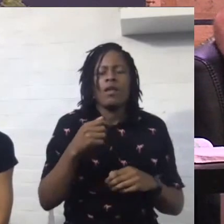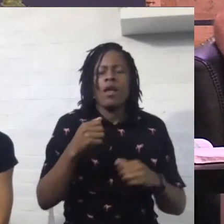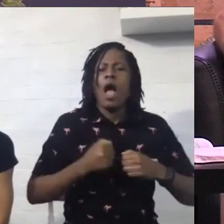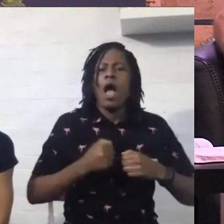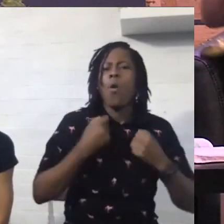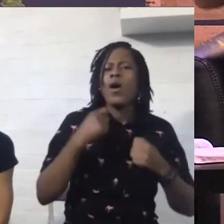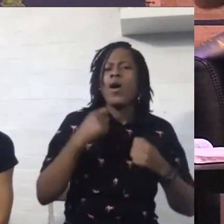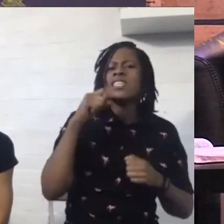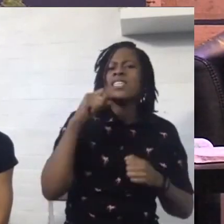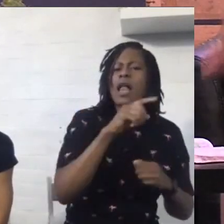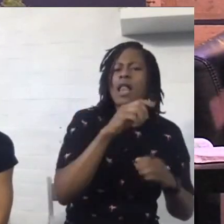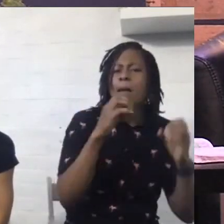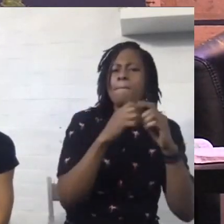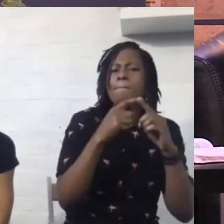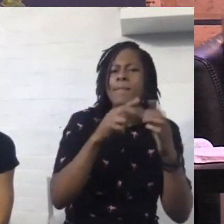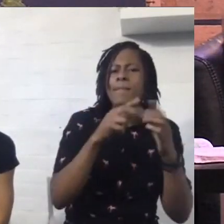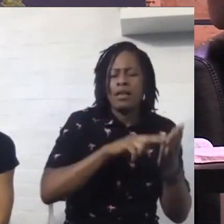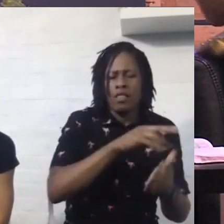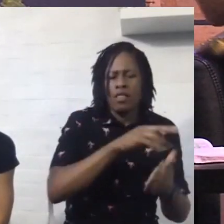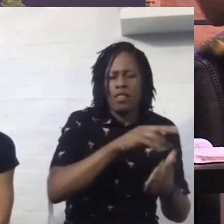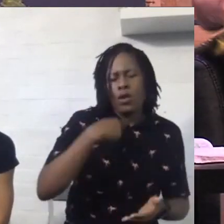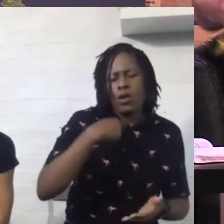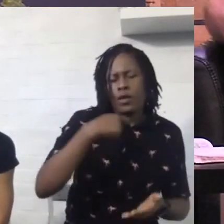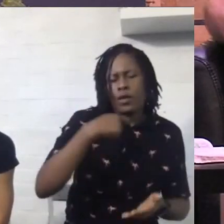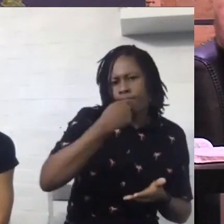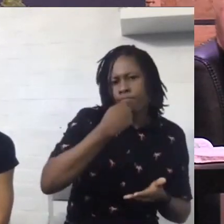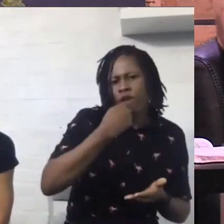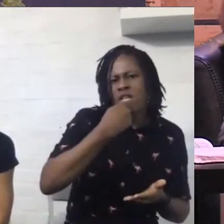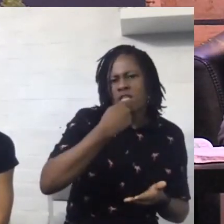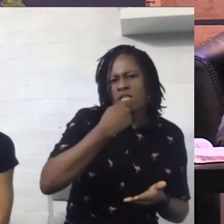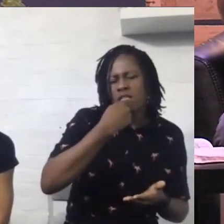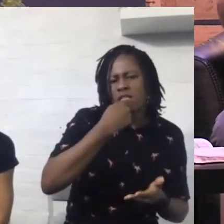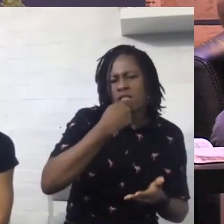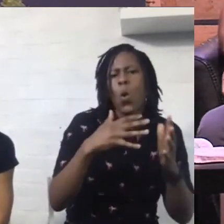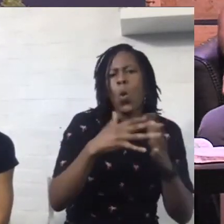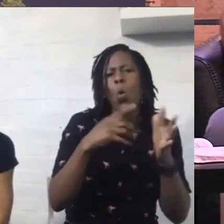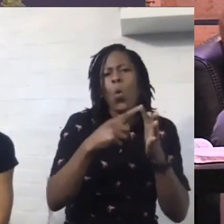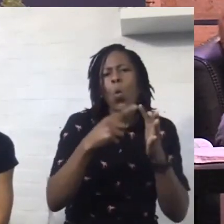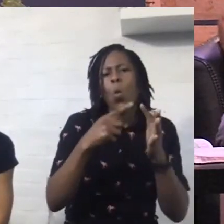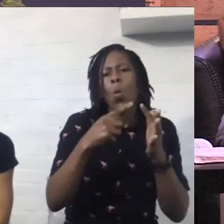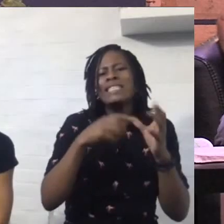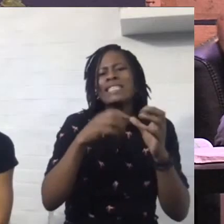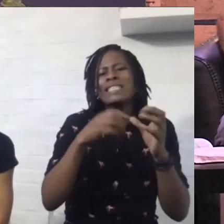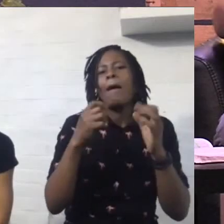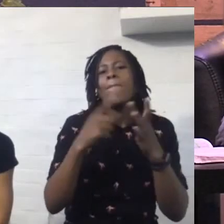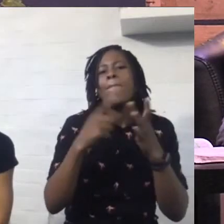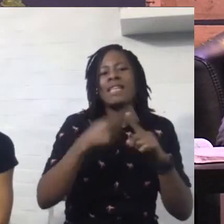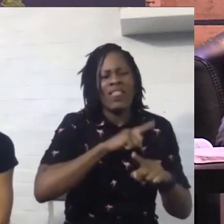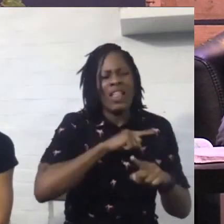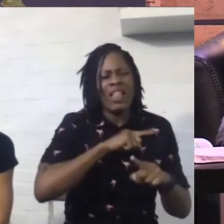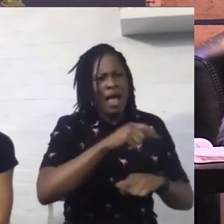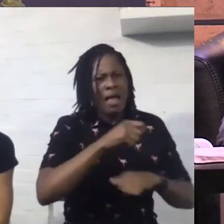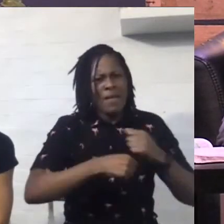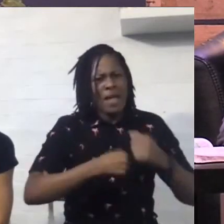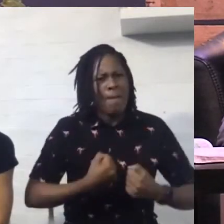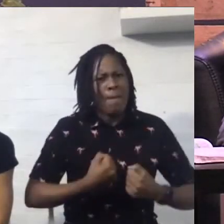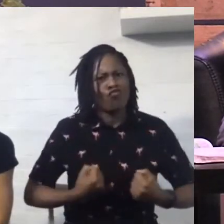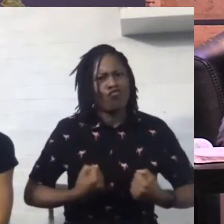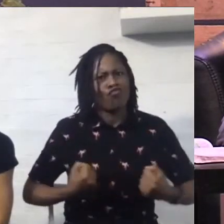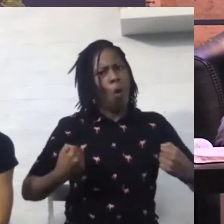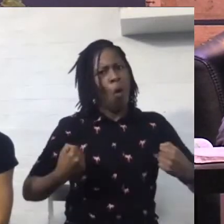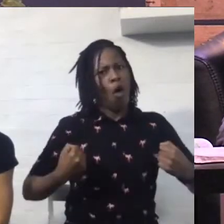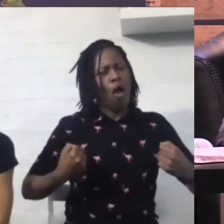Weetabix that's why he's getting so big and strong because he has his Weetabix and he likes to have